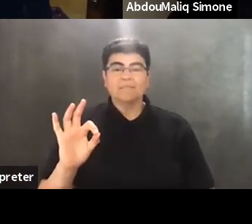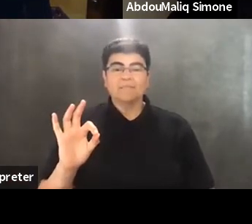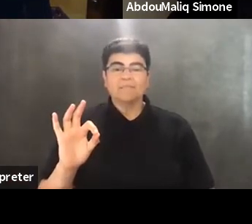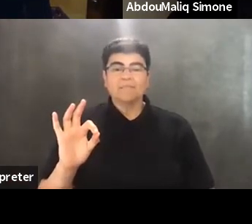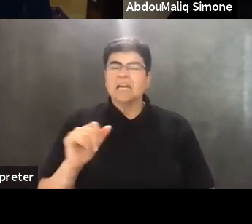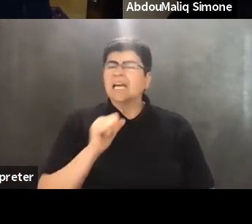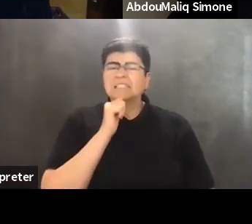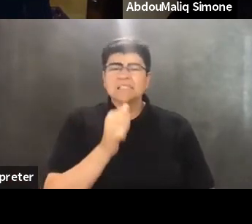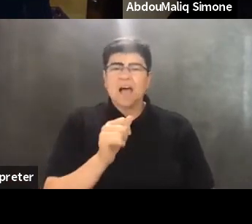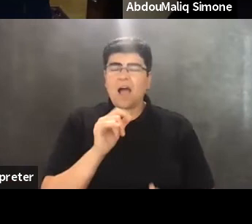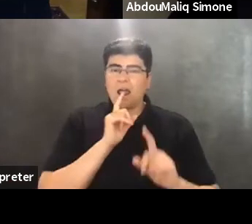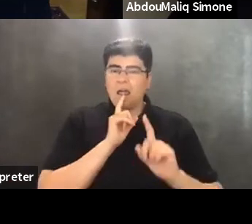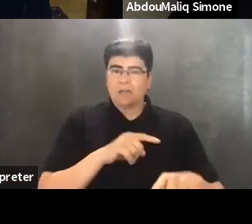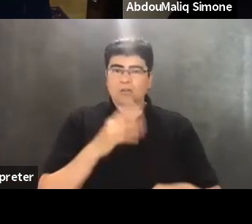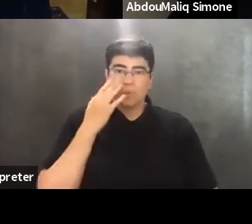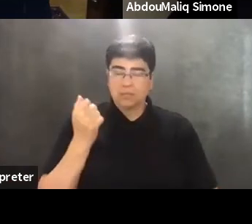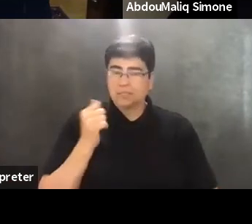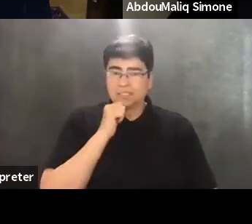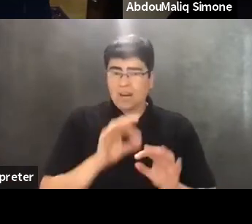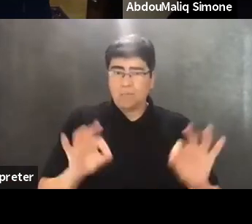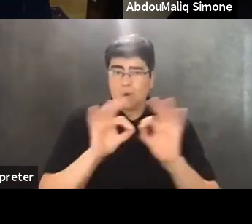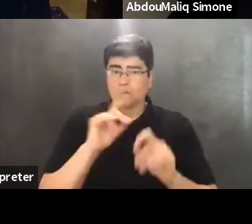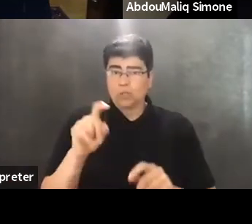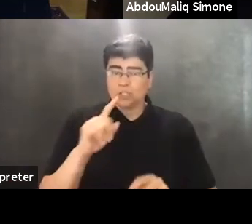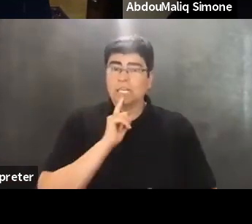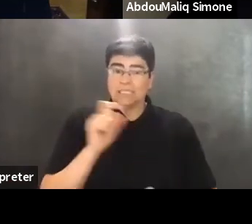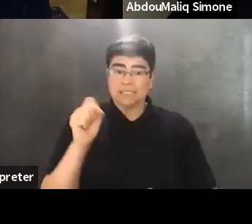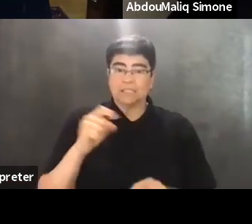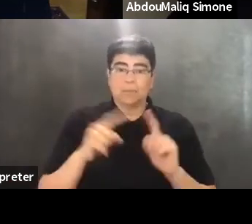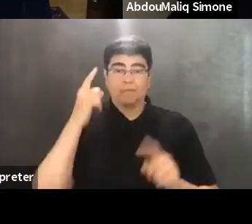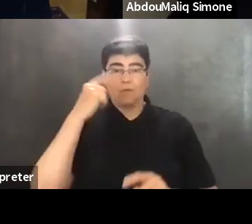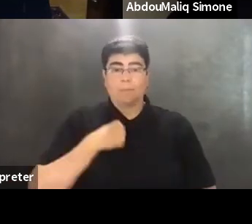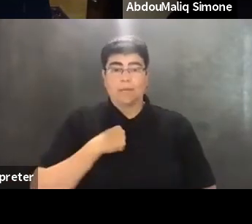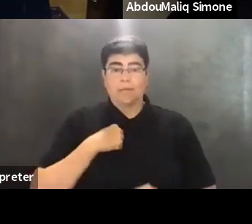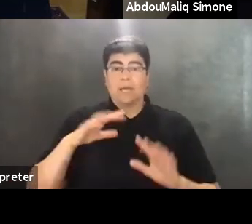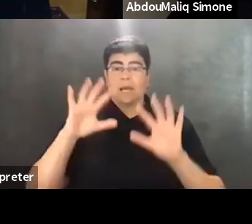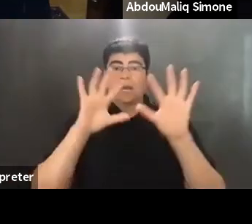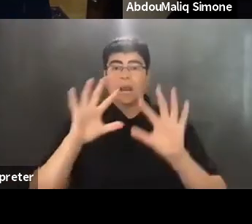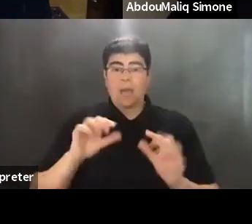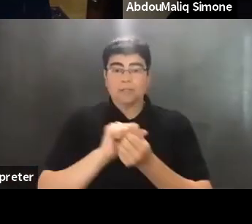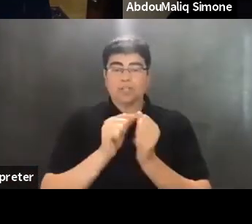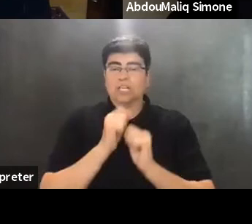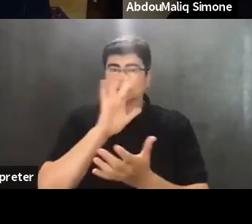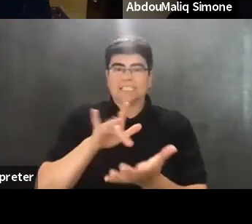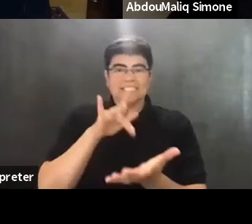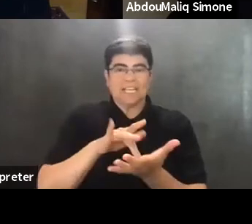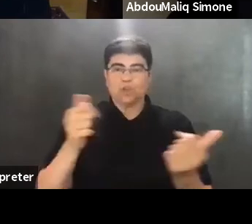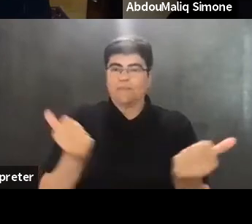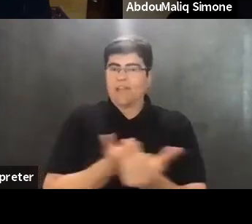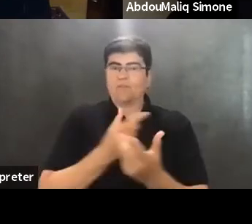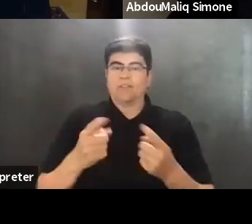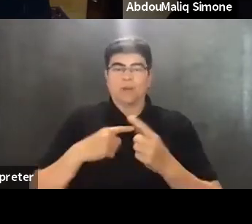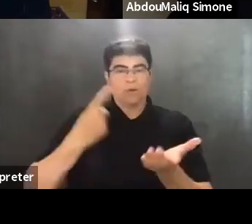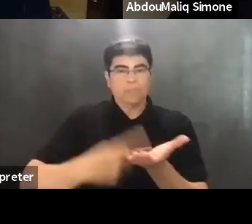not a very important question. It is. Um, it's just that for me, climate change is at the center of everything we've been speaking about